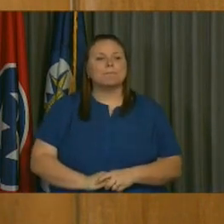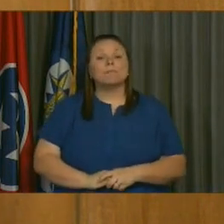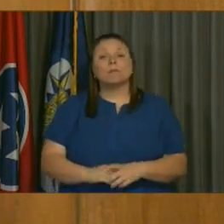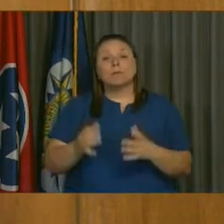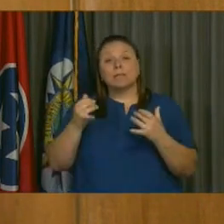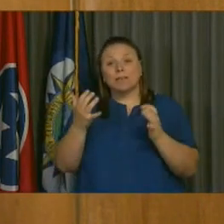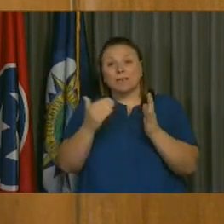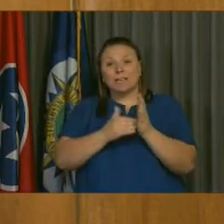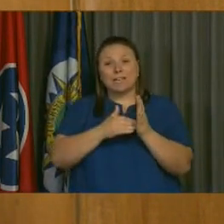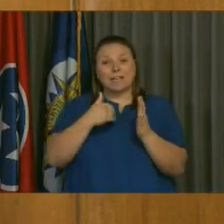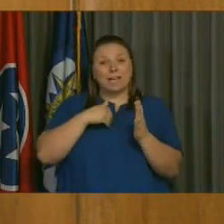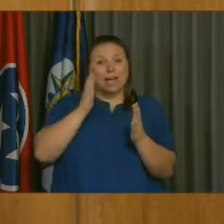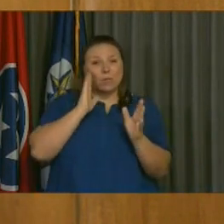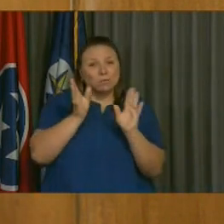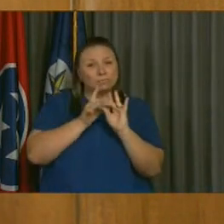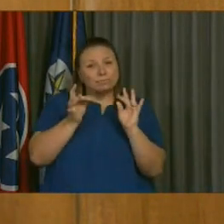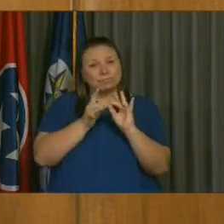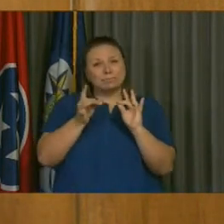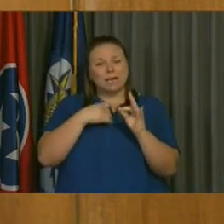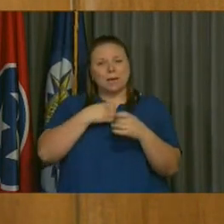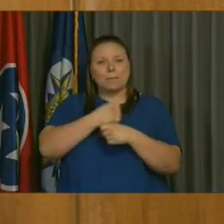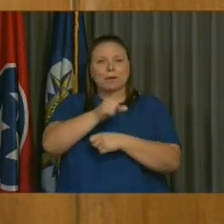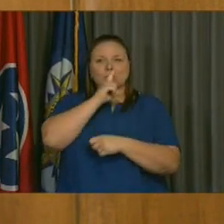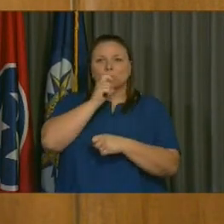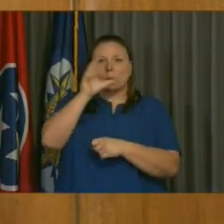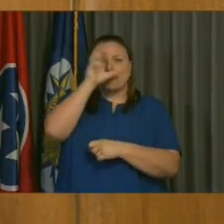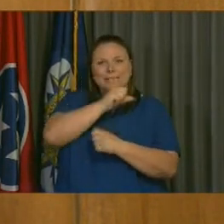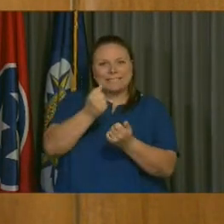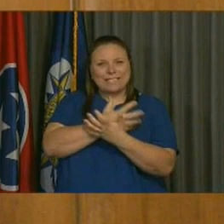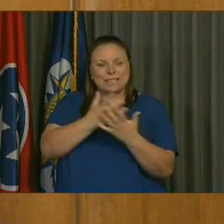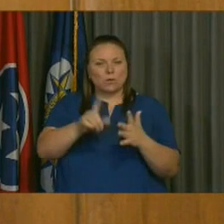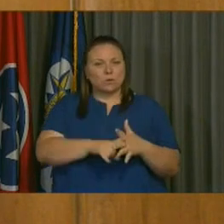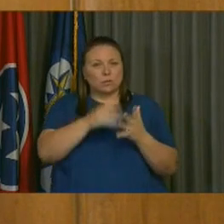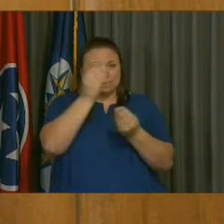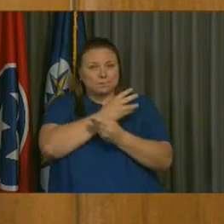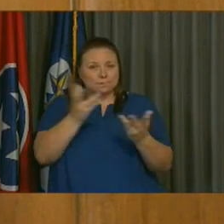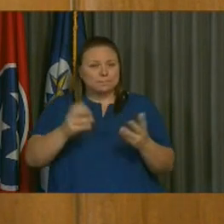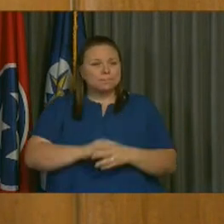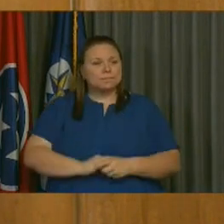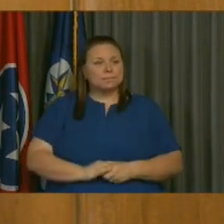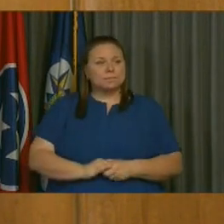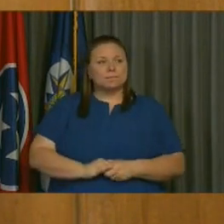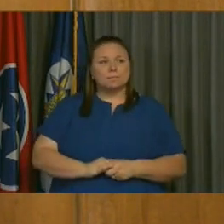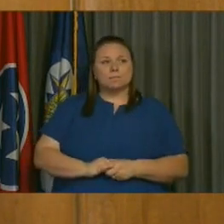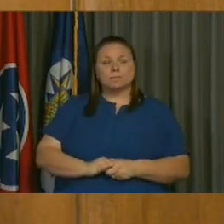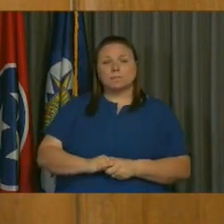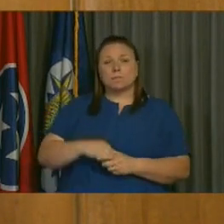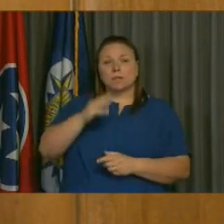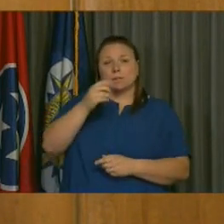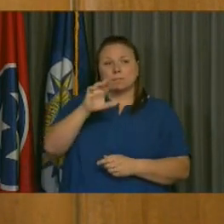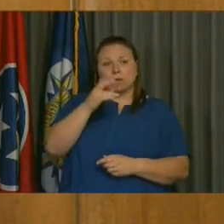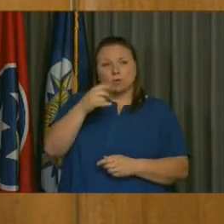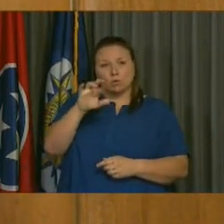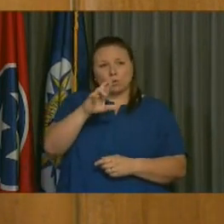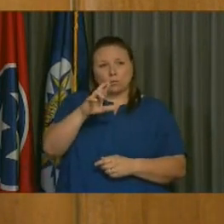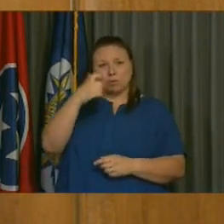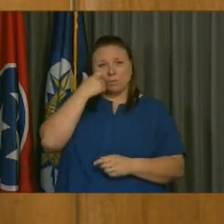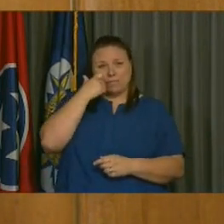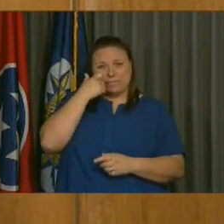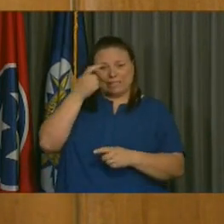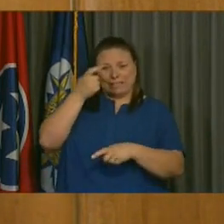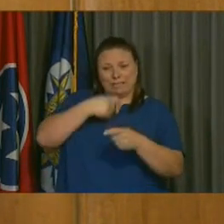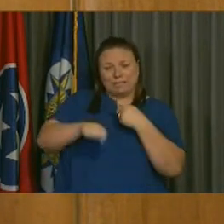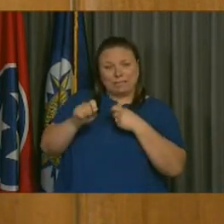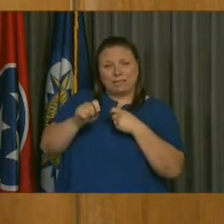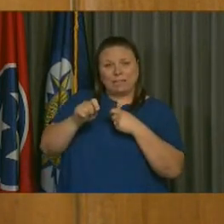with that, again, I've got some prepared remarks to make sure I don't miss anything. And let me start by saying that shortly after Mayor Cooper took office last fall, he asked